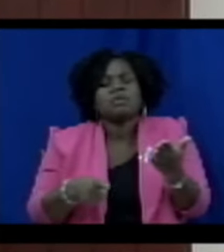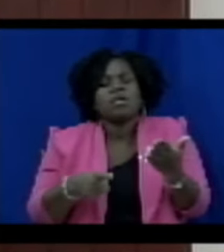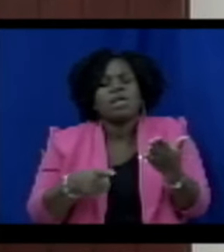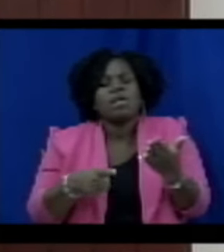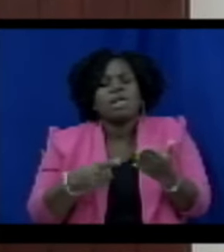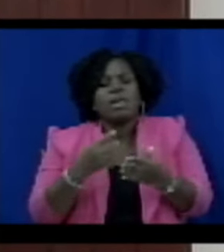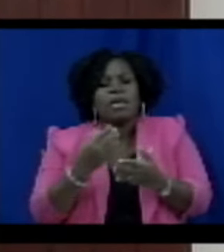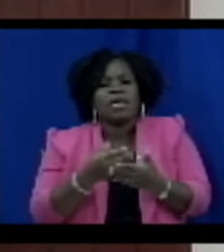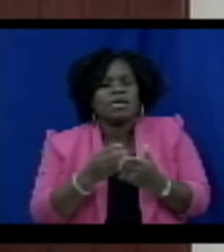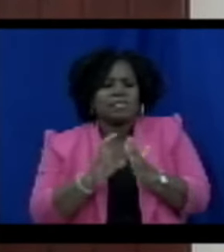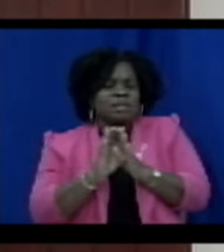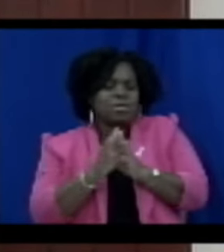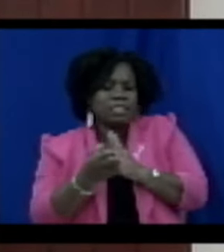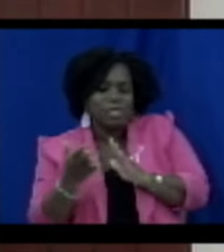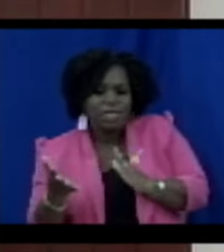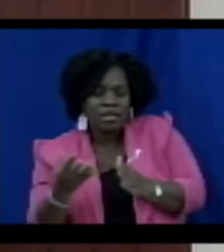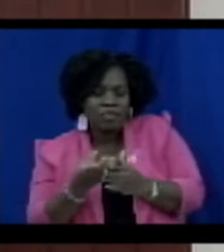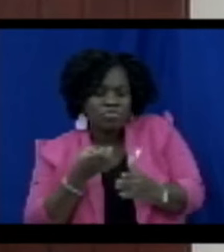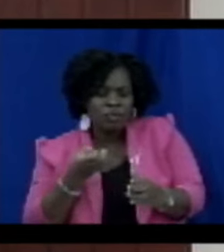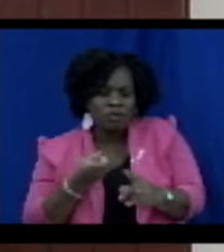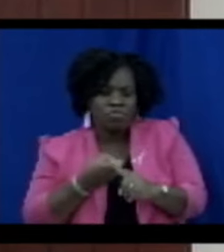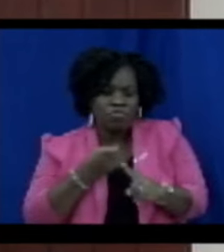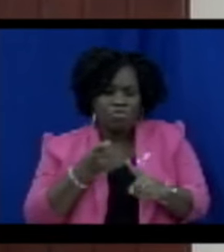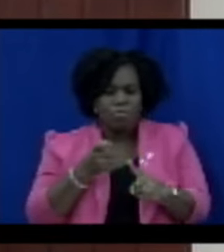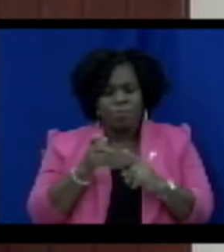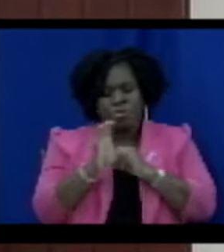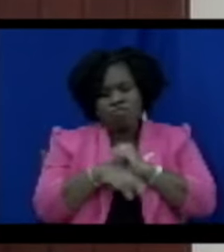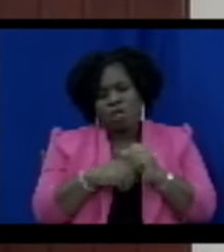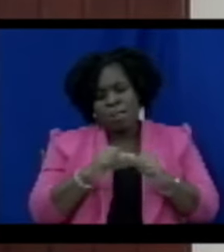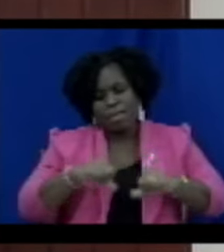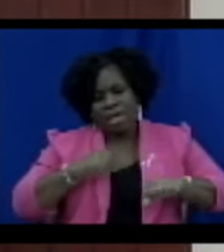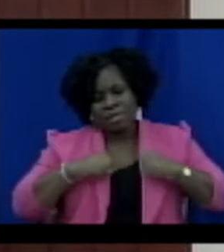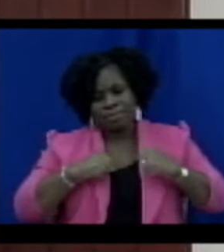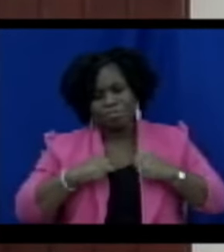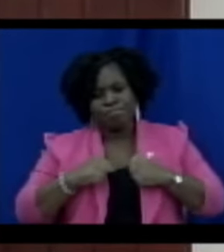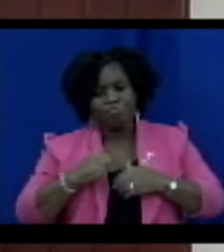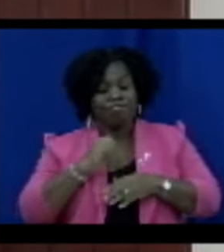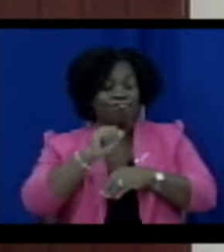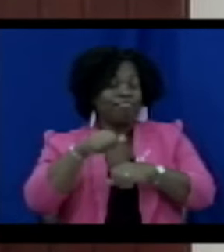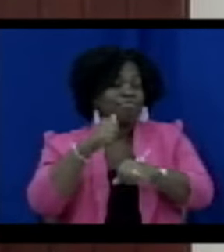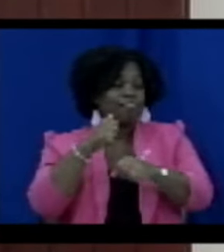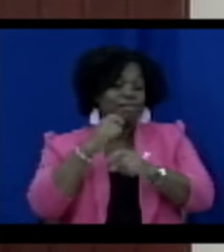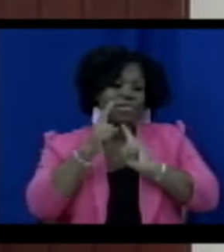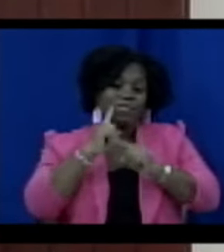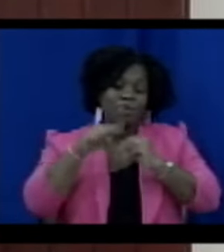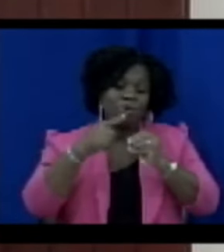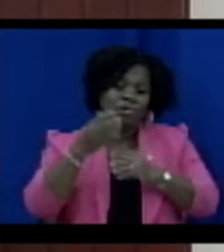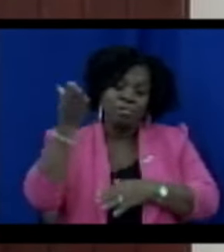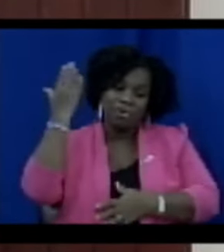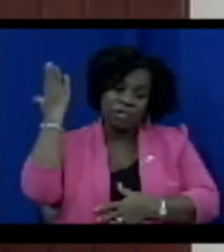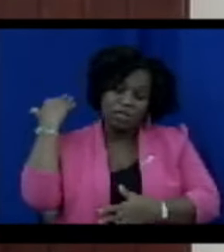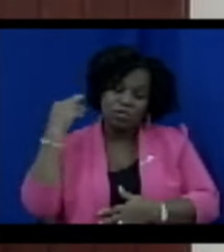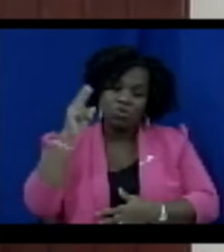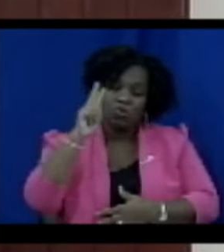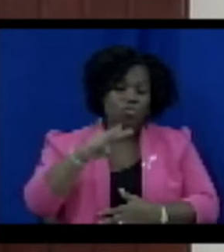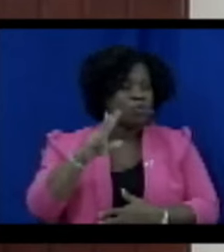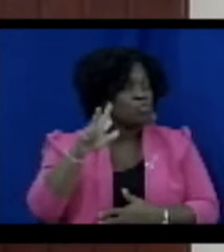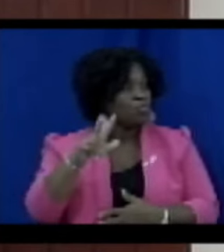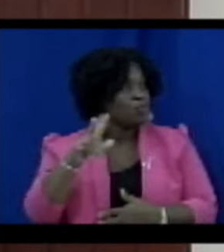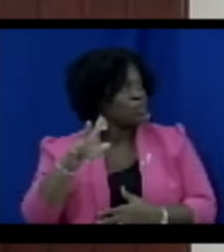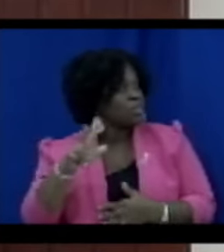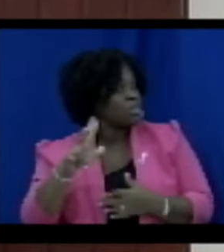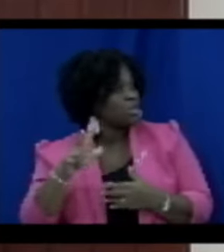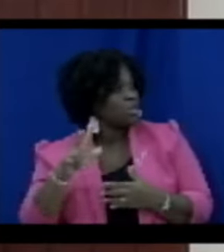enacted in November 2000, 23 years ago, and has undergone 12 amendments over the past years,